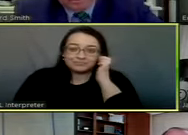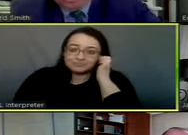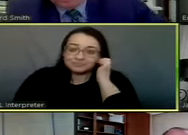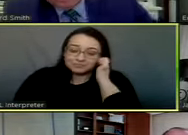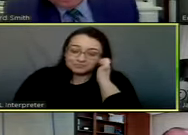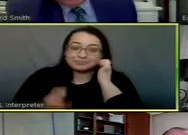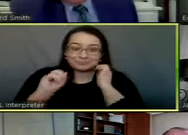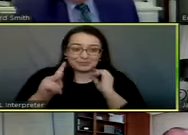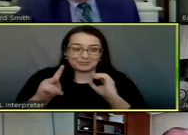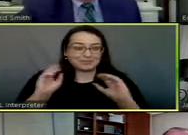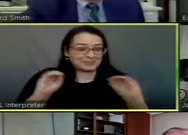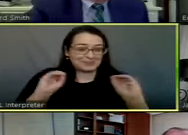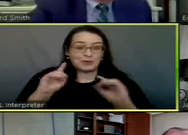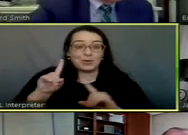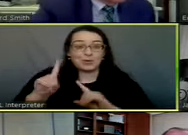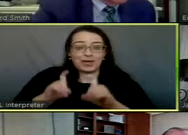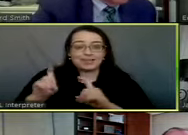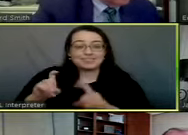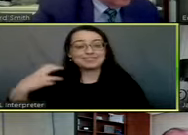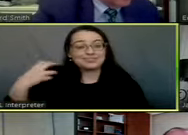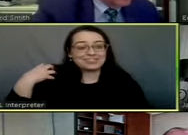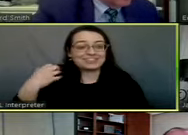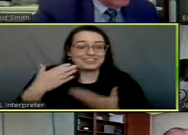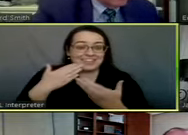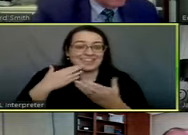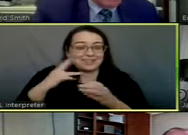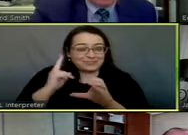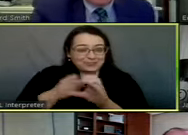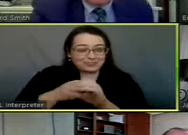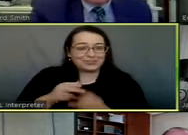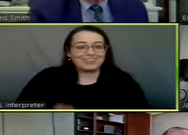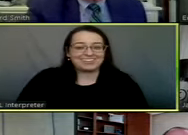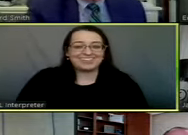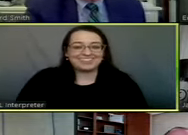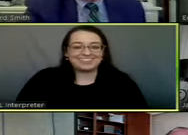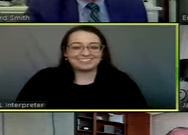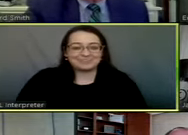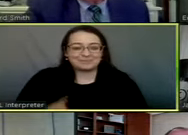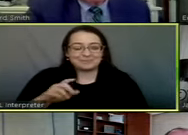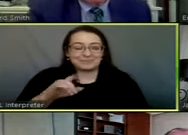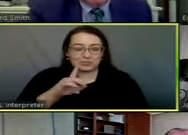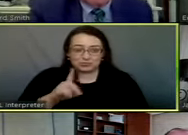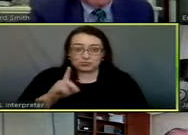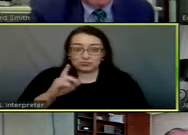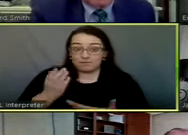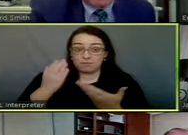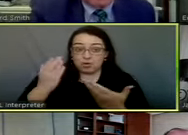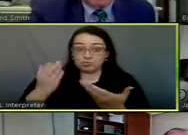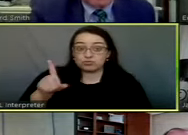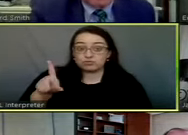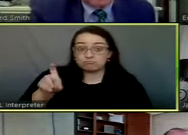All right. Doesn't look like we have any chief. Thank you for joining us though. Do we have a motion on this item?